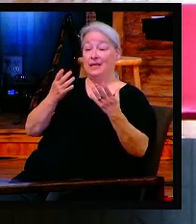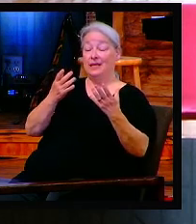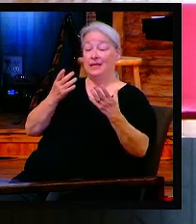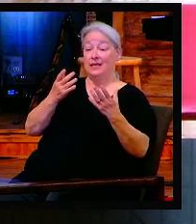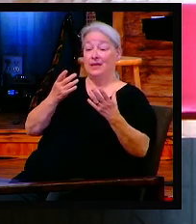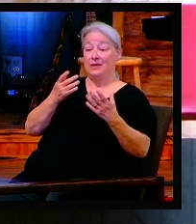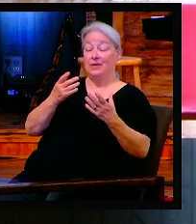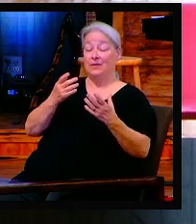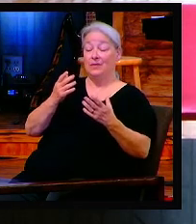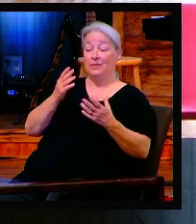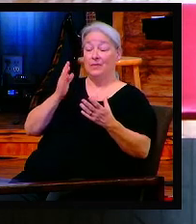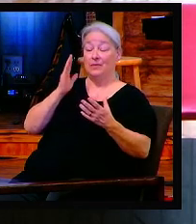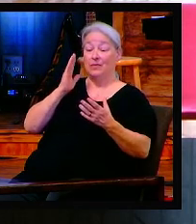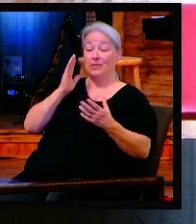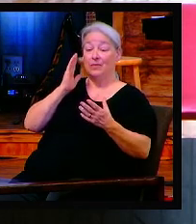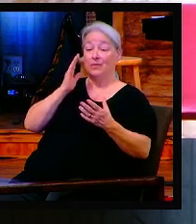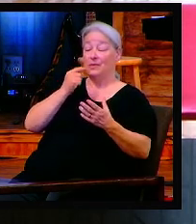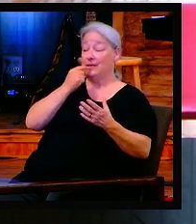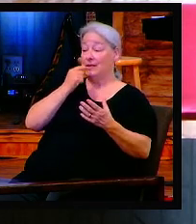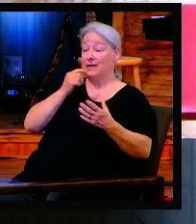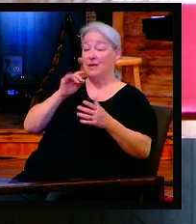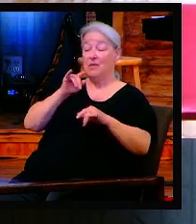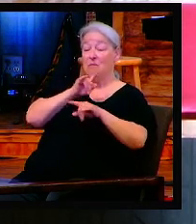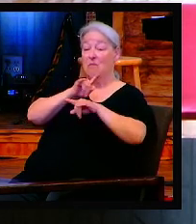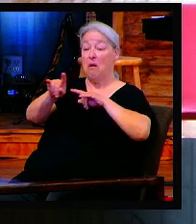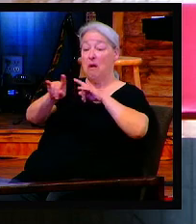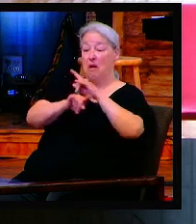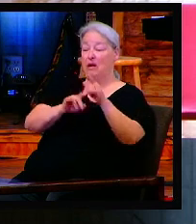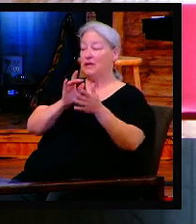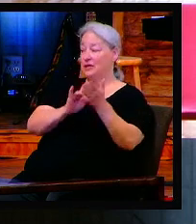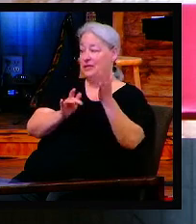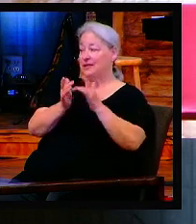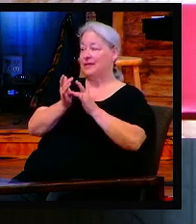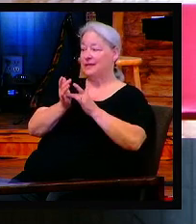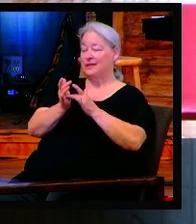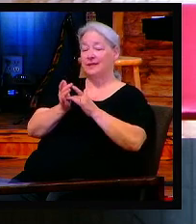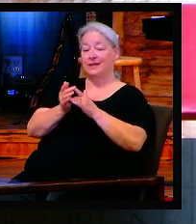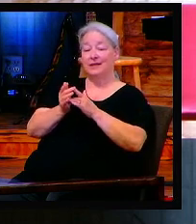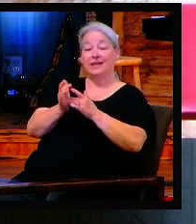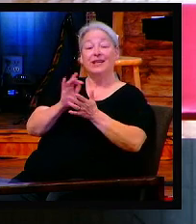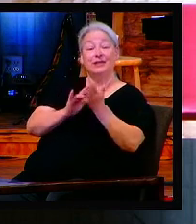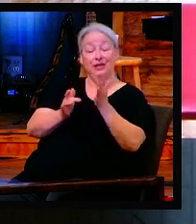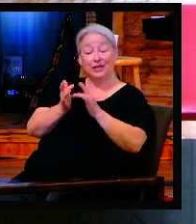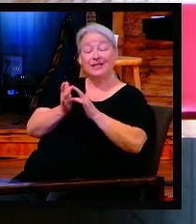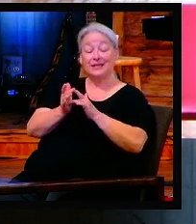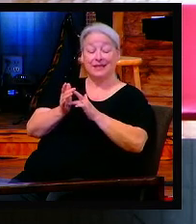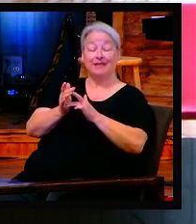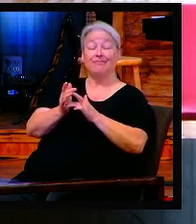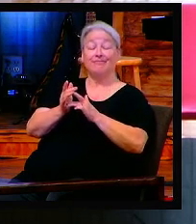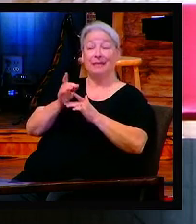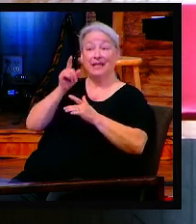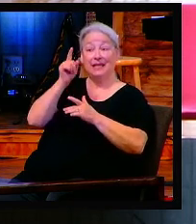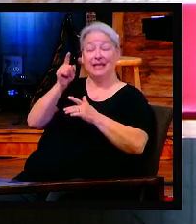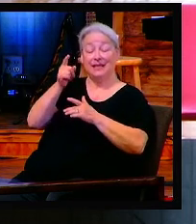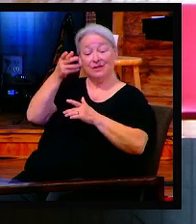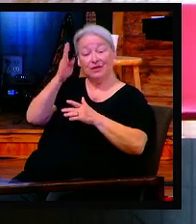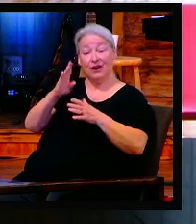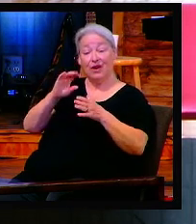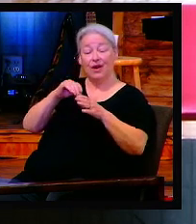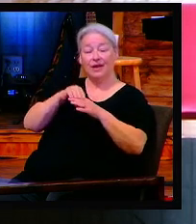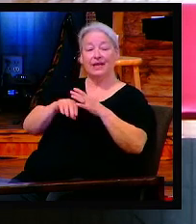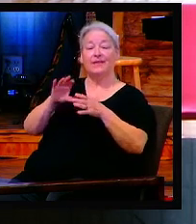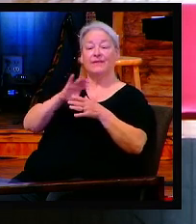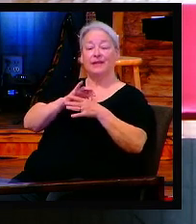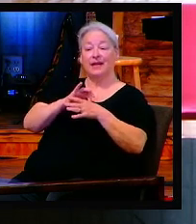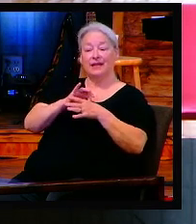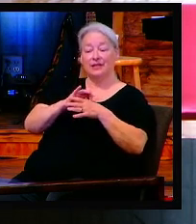mocking at the same time. Jesus Christ is God in the flesh. And God through Moses in the Old Testament and Exodus said that